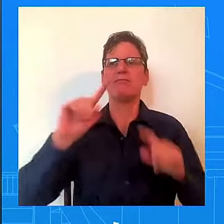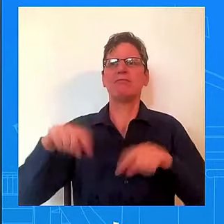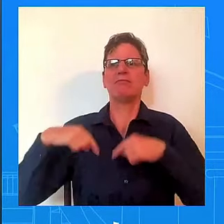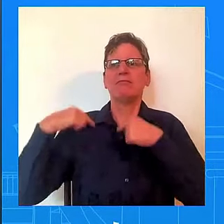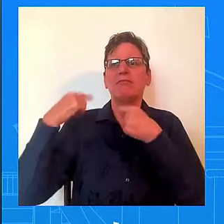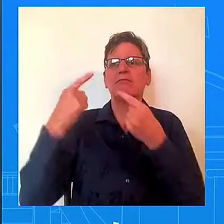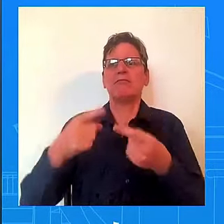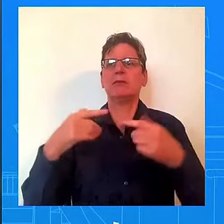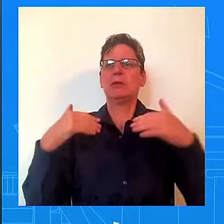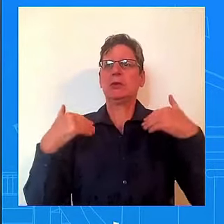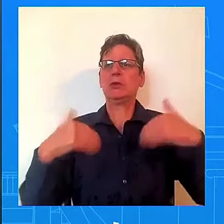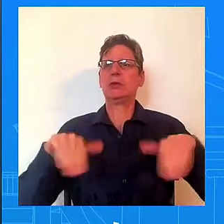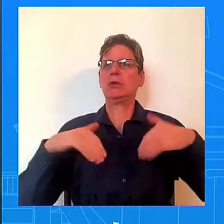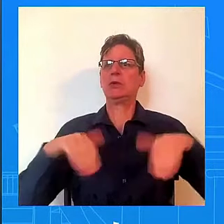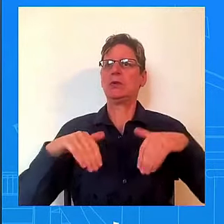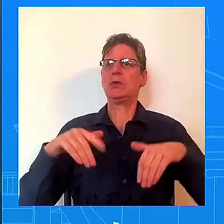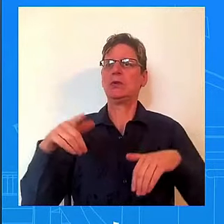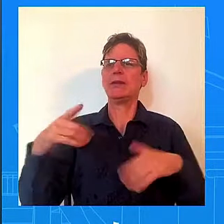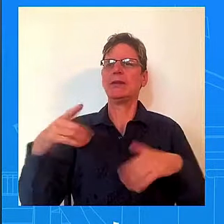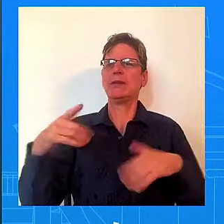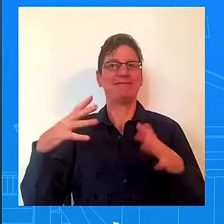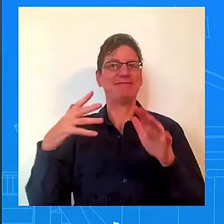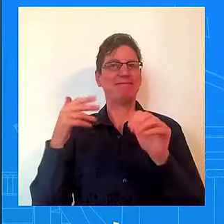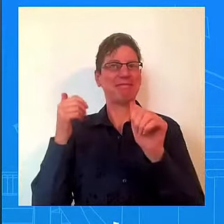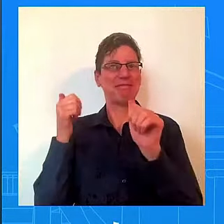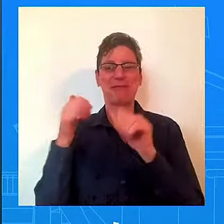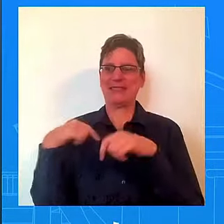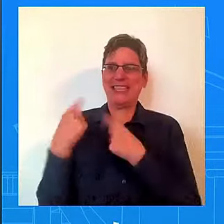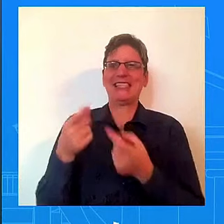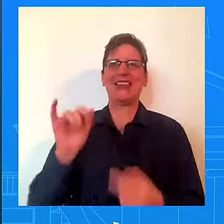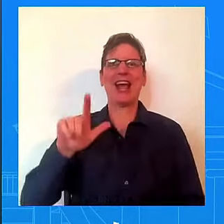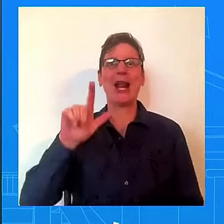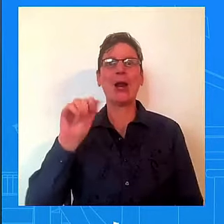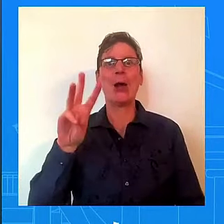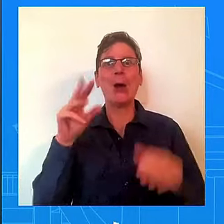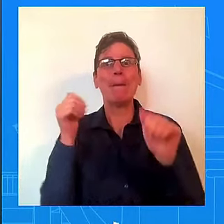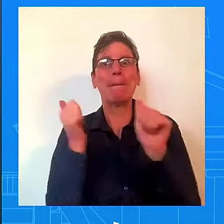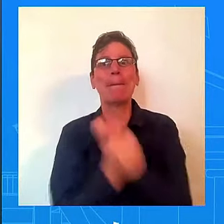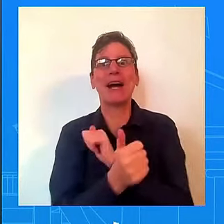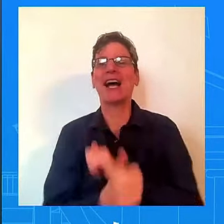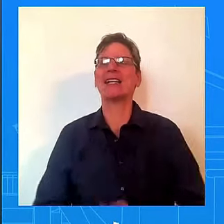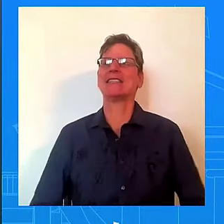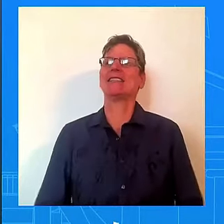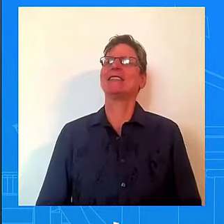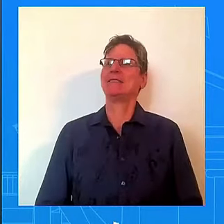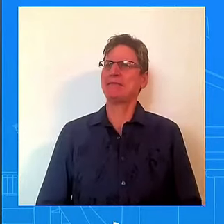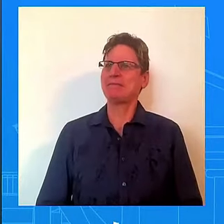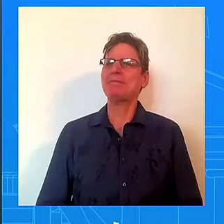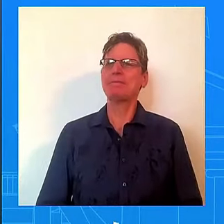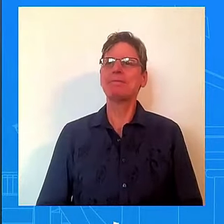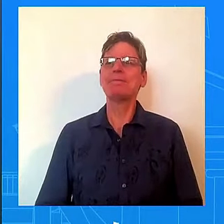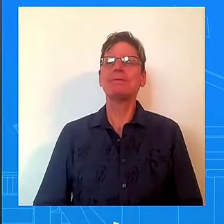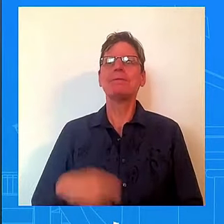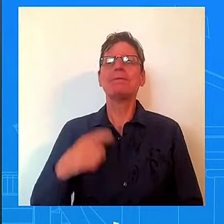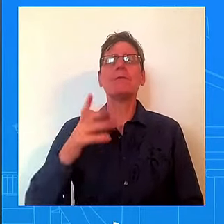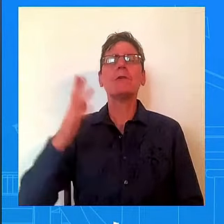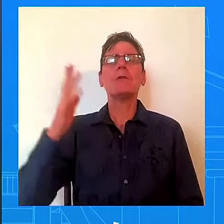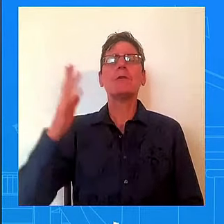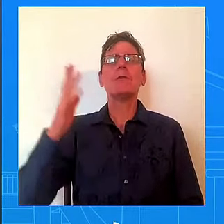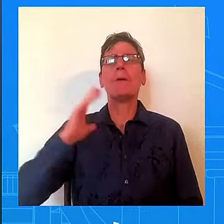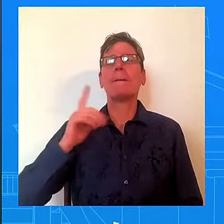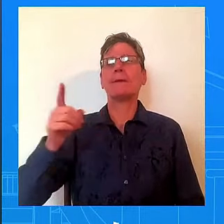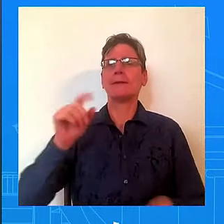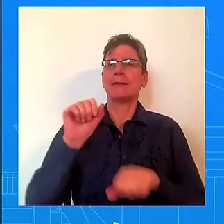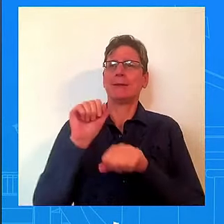that business leaders have expressed a similar sentiment. As a former labor secretary, I have a habit of talking to businesses,